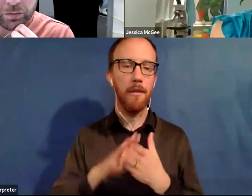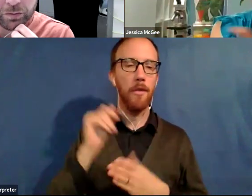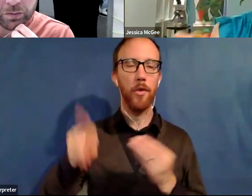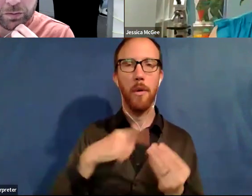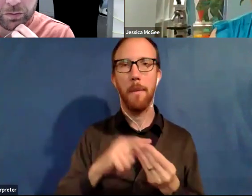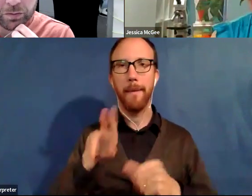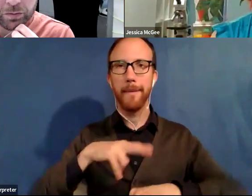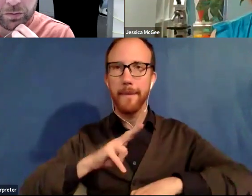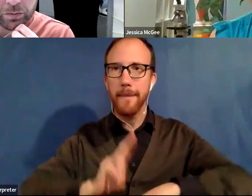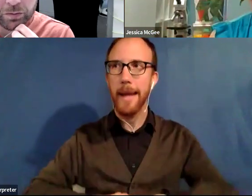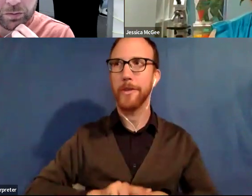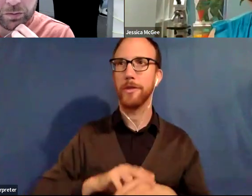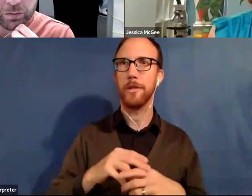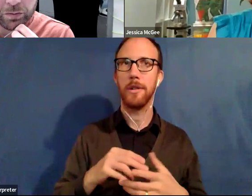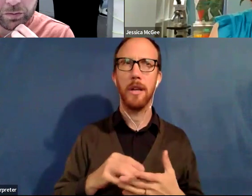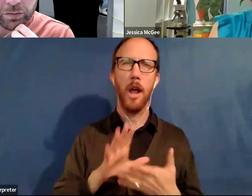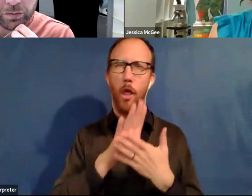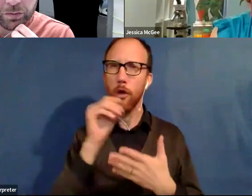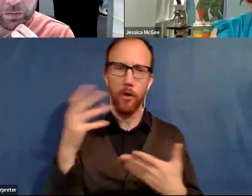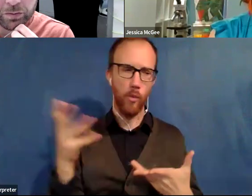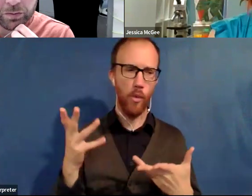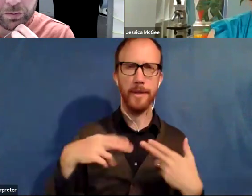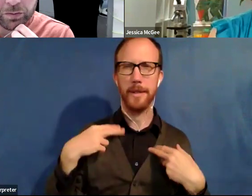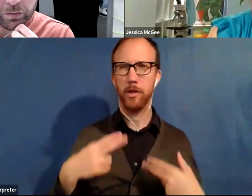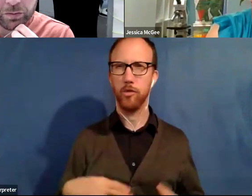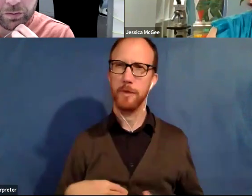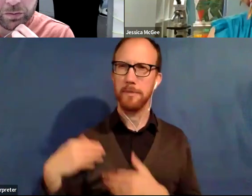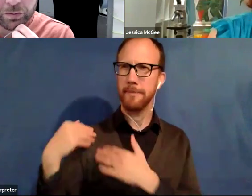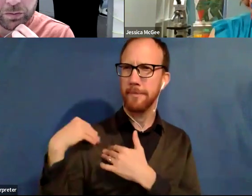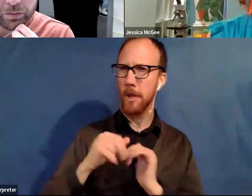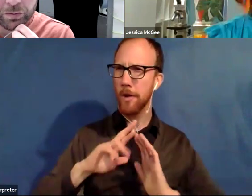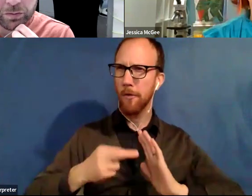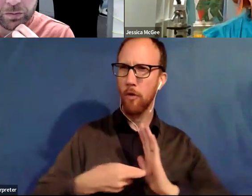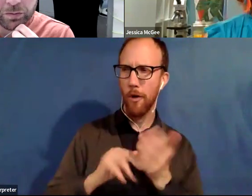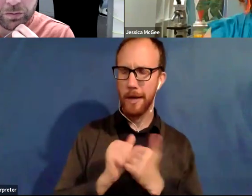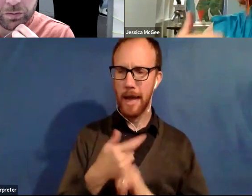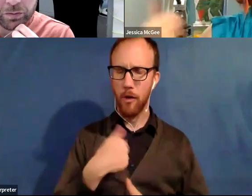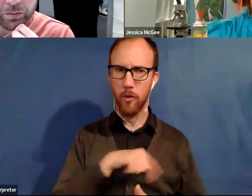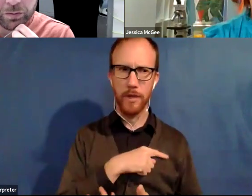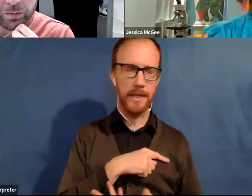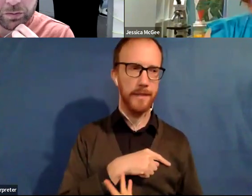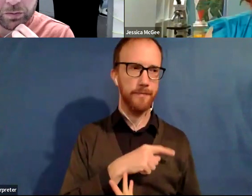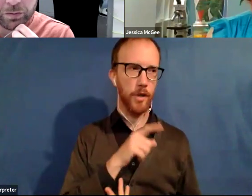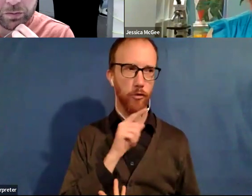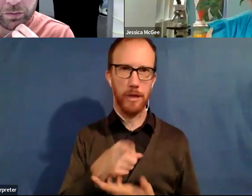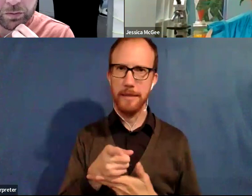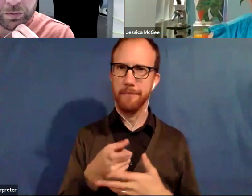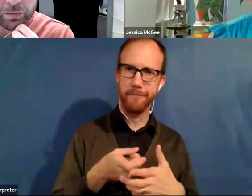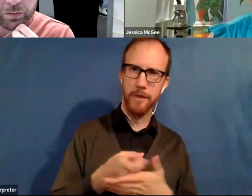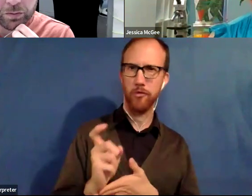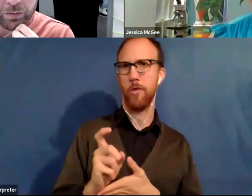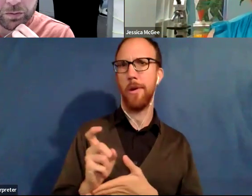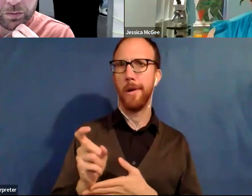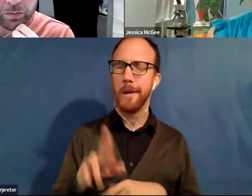role in, and really are destructive nature with nature. Um,